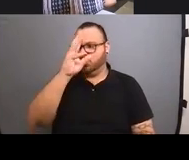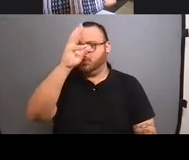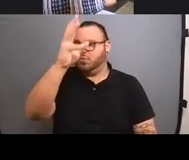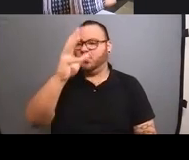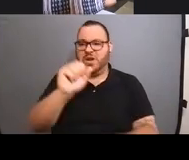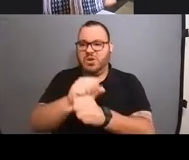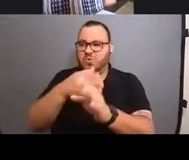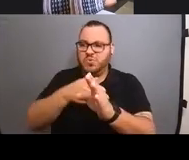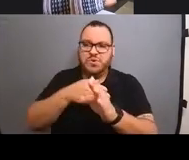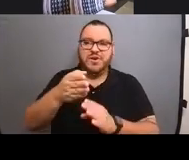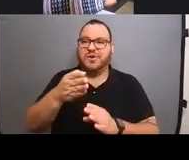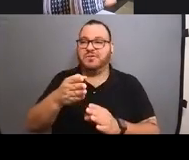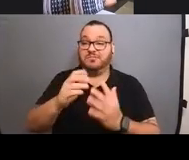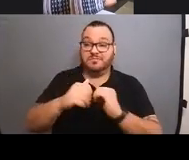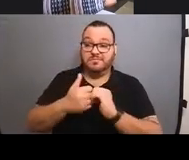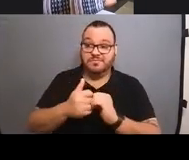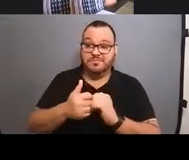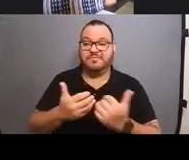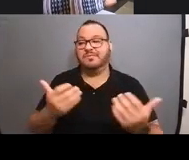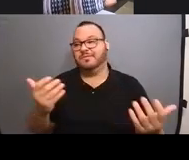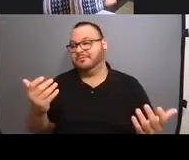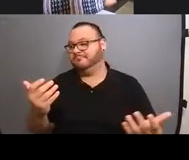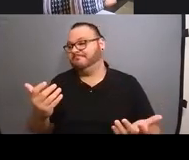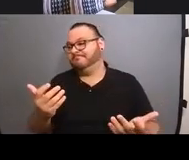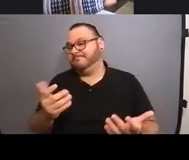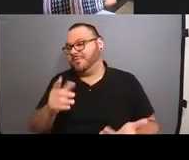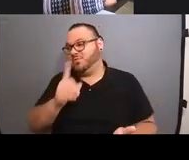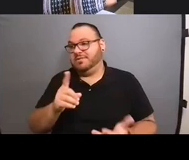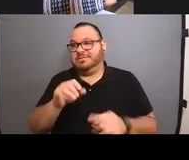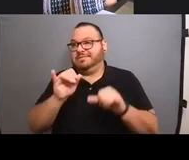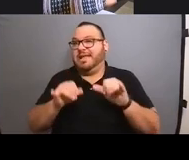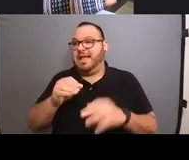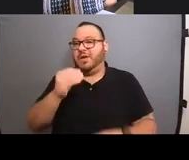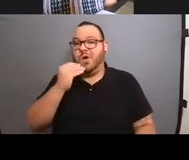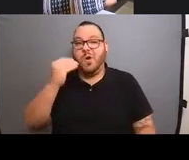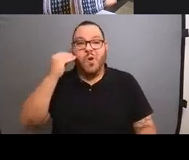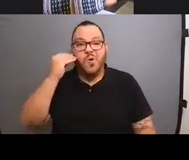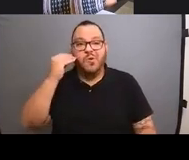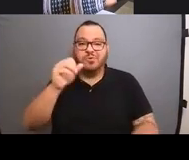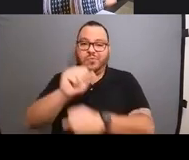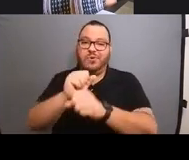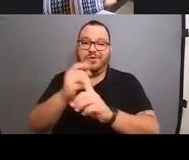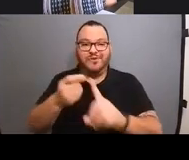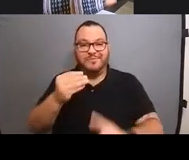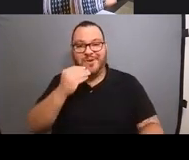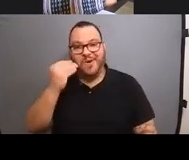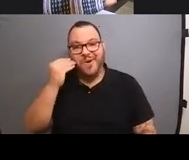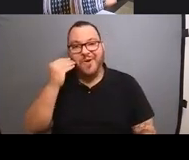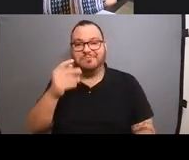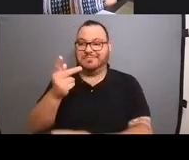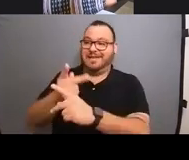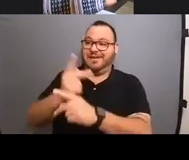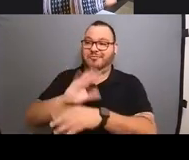by, by and staying home and working at home and able to take care of my whole